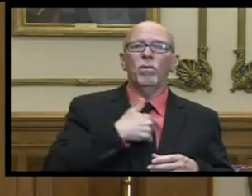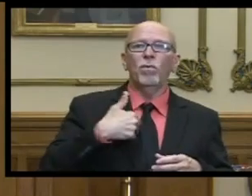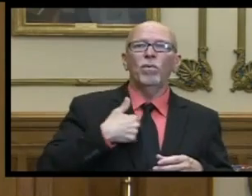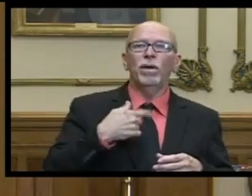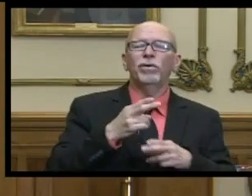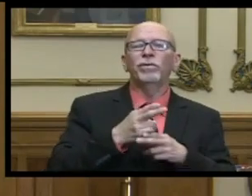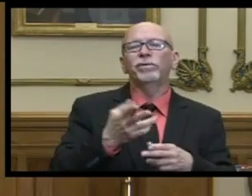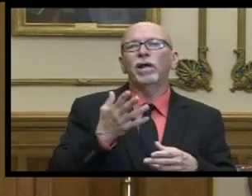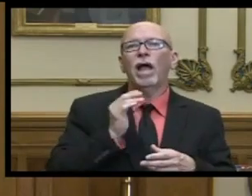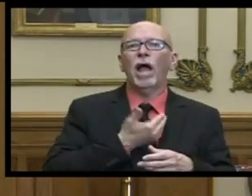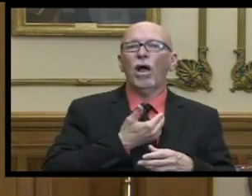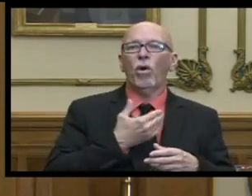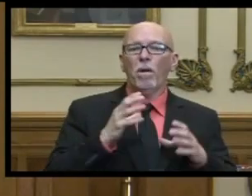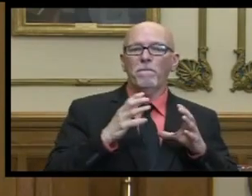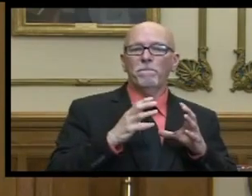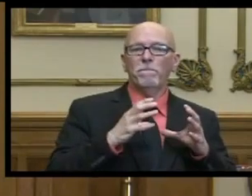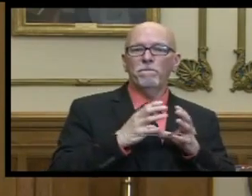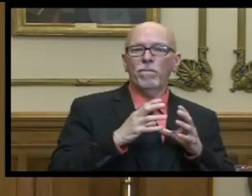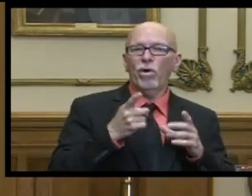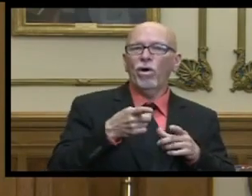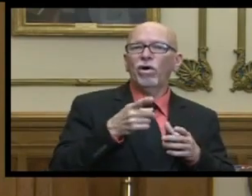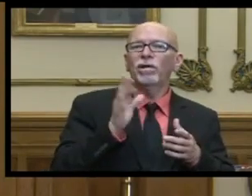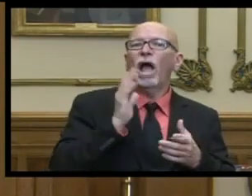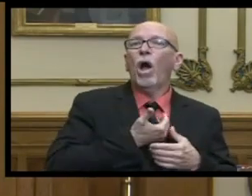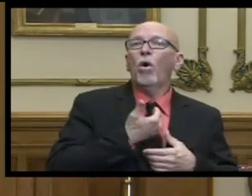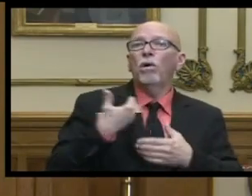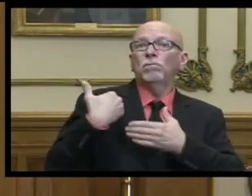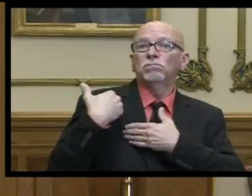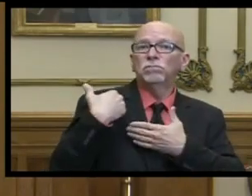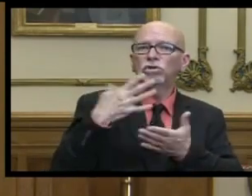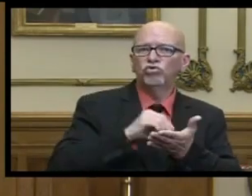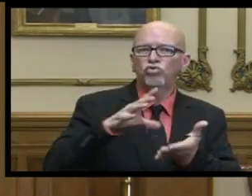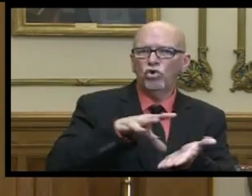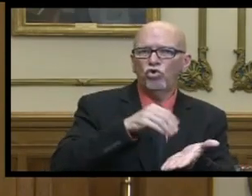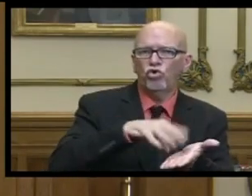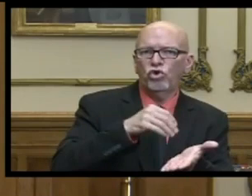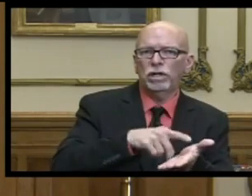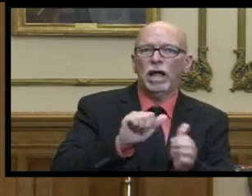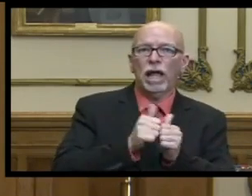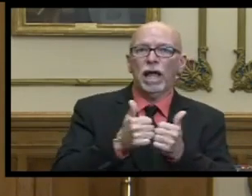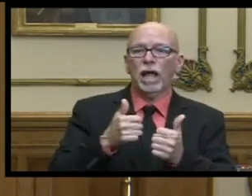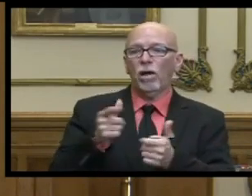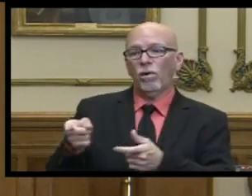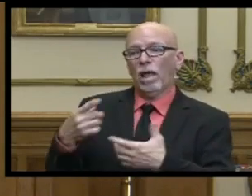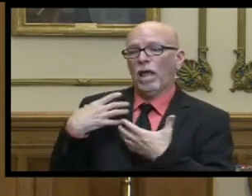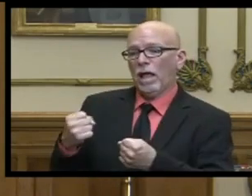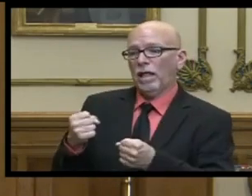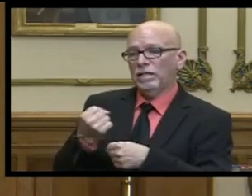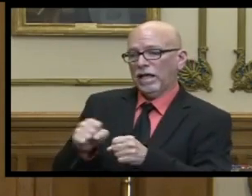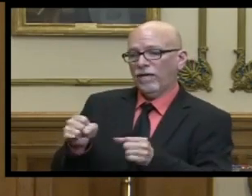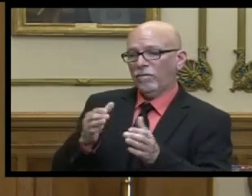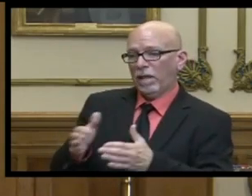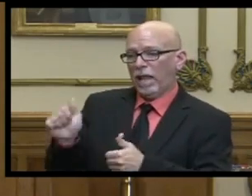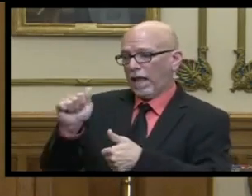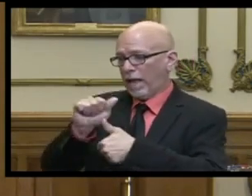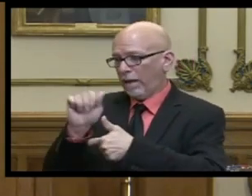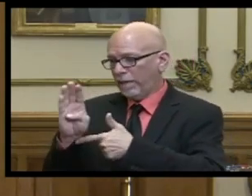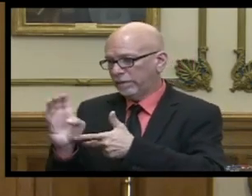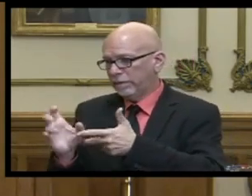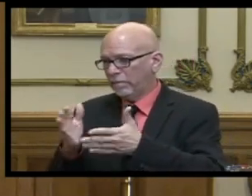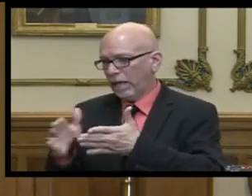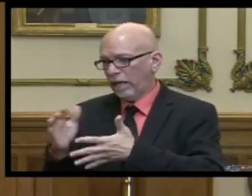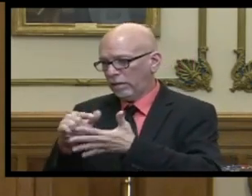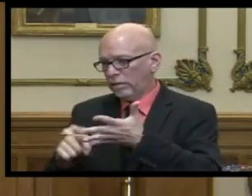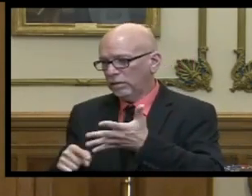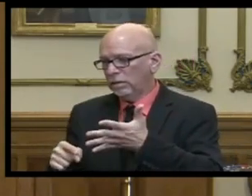use a sports analogy our ball that we run is student learning and so how can we in the health and safety plan a plan b plan c plan